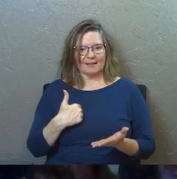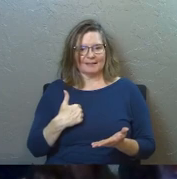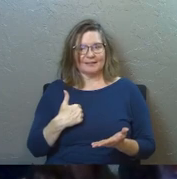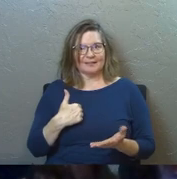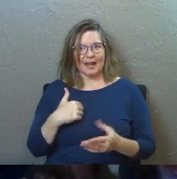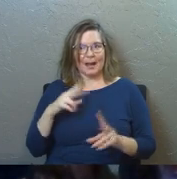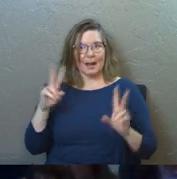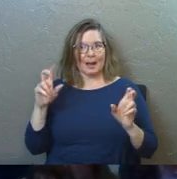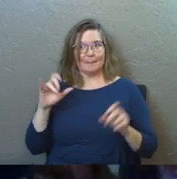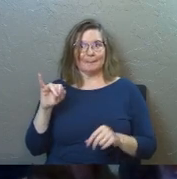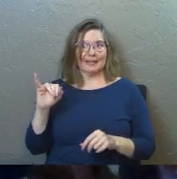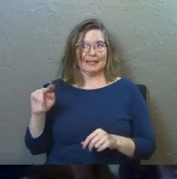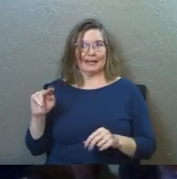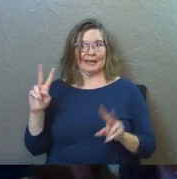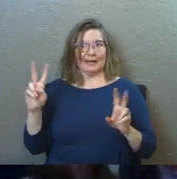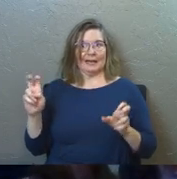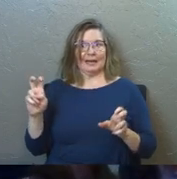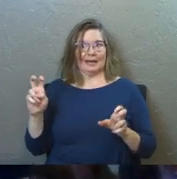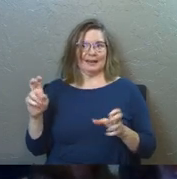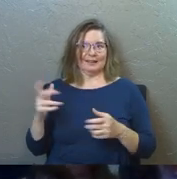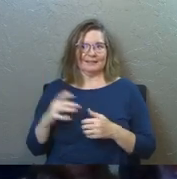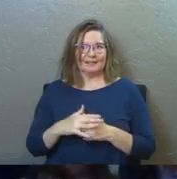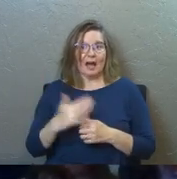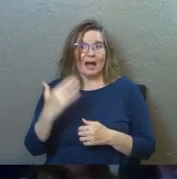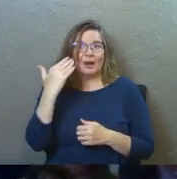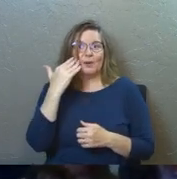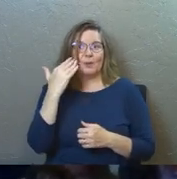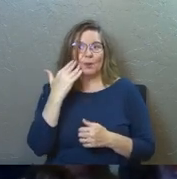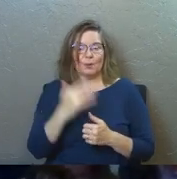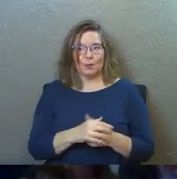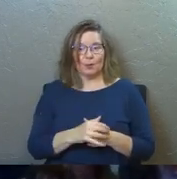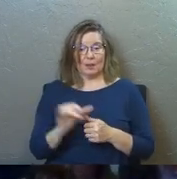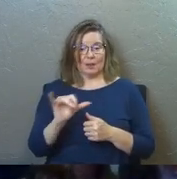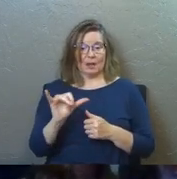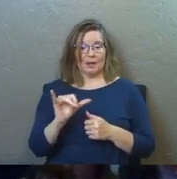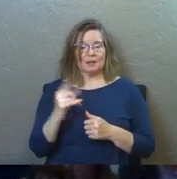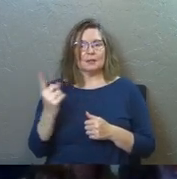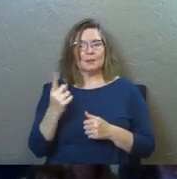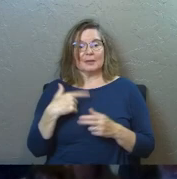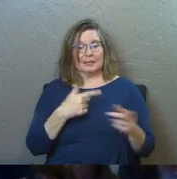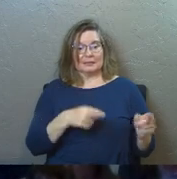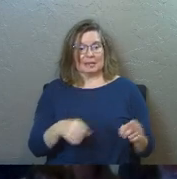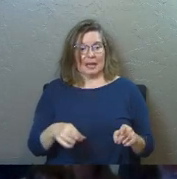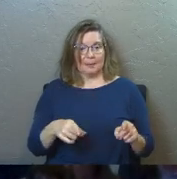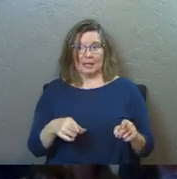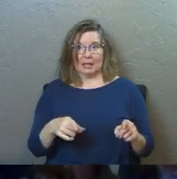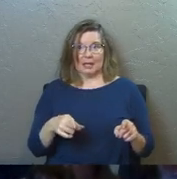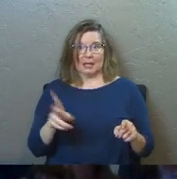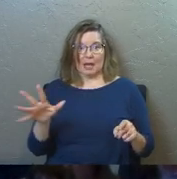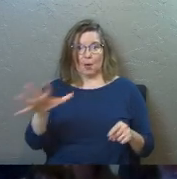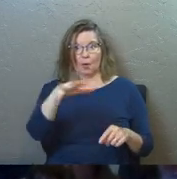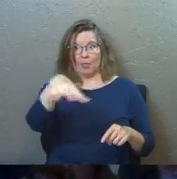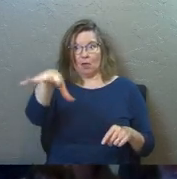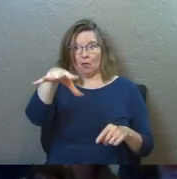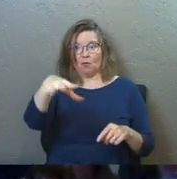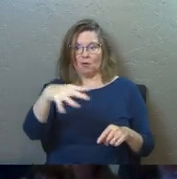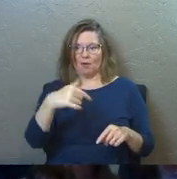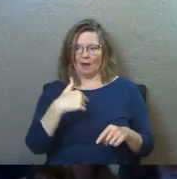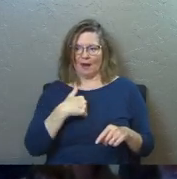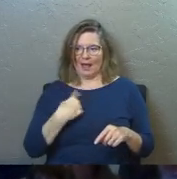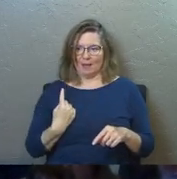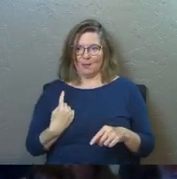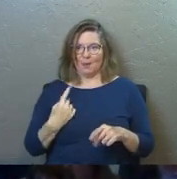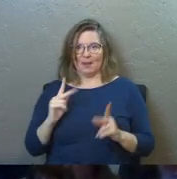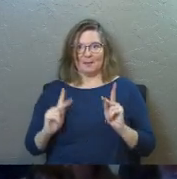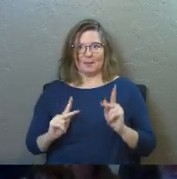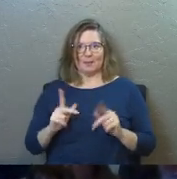I'm in the inner ring, like there's something that's happening out there, and I'm